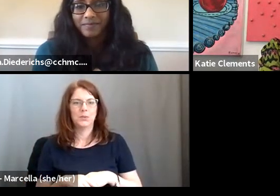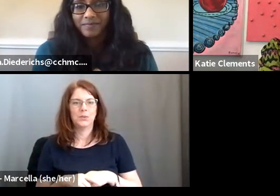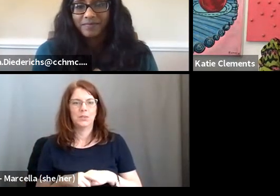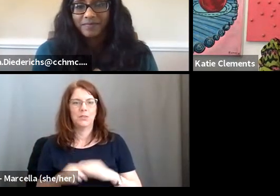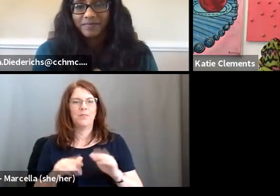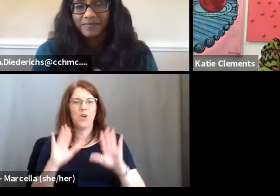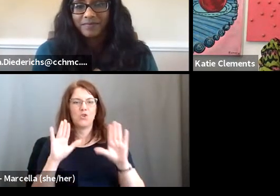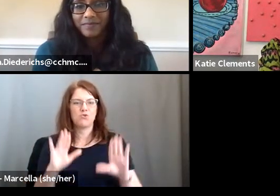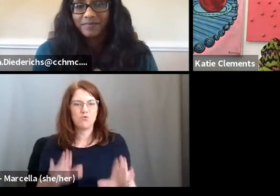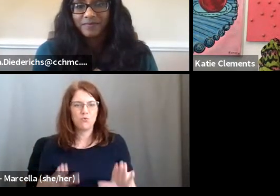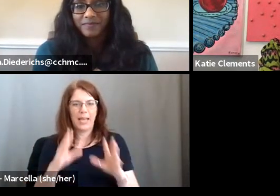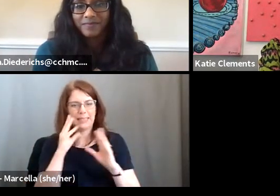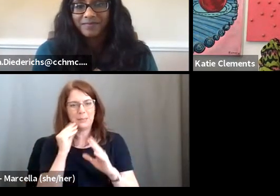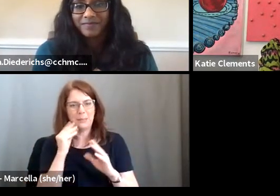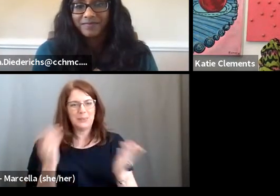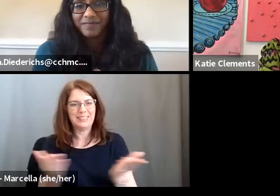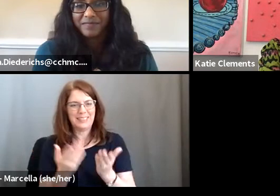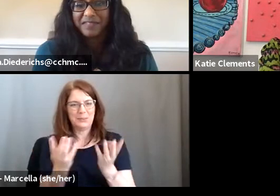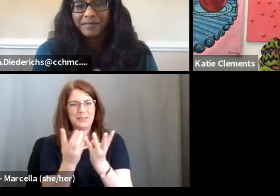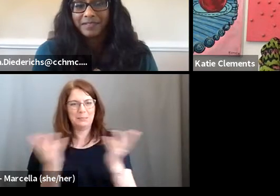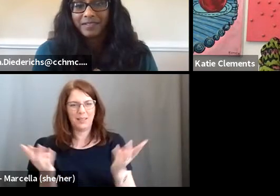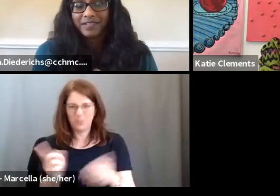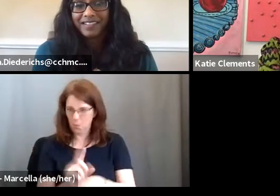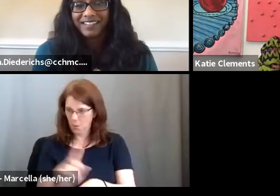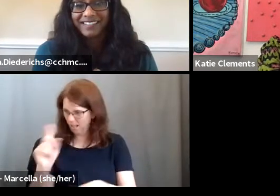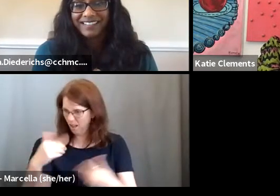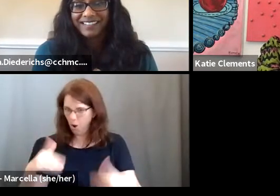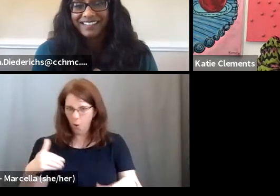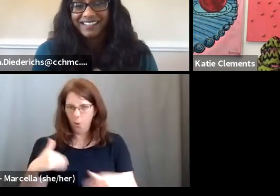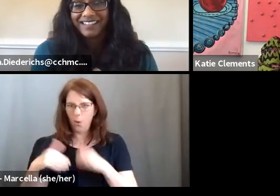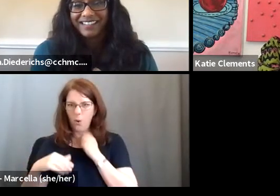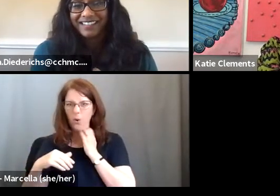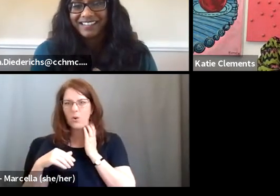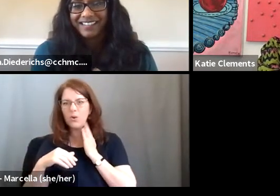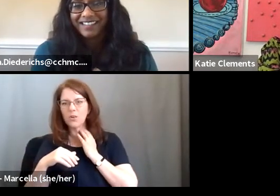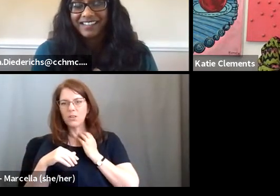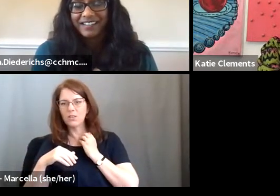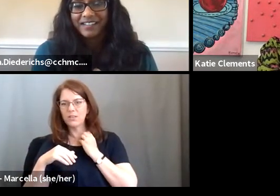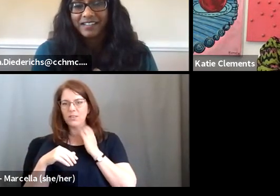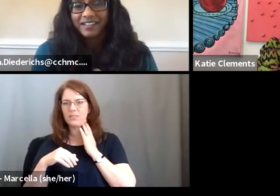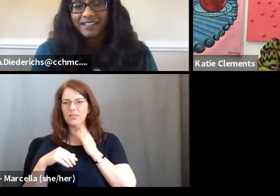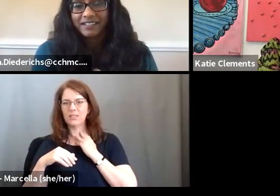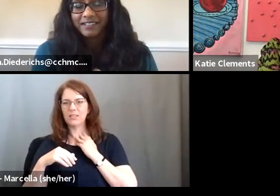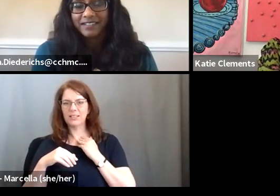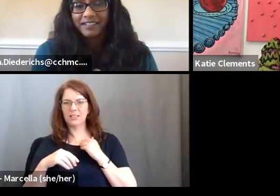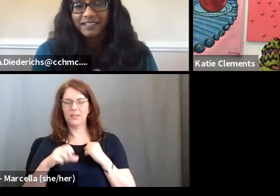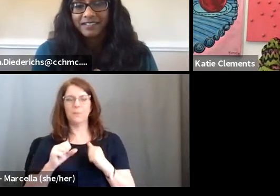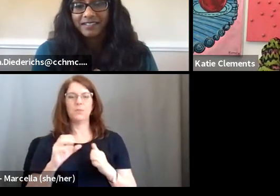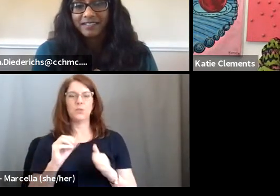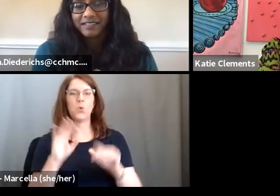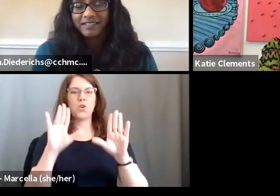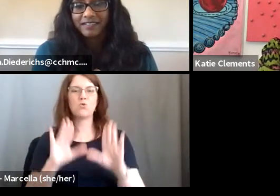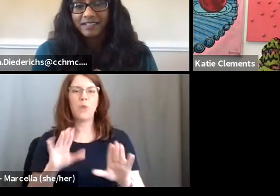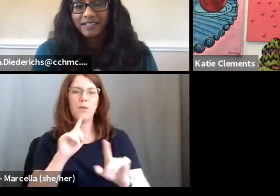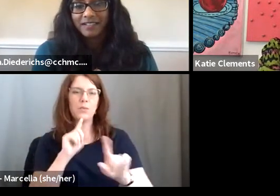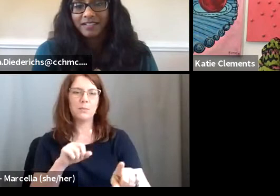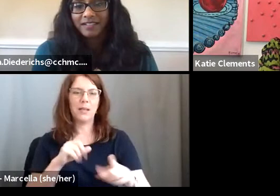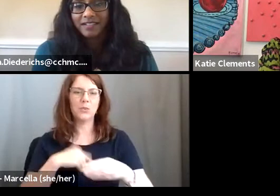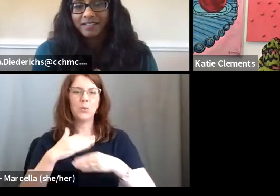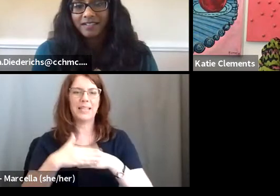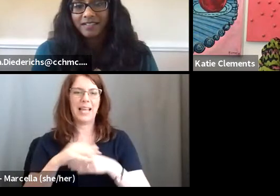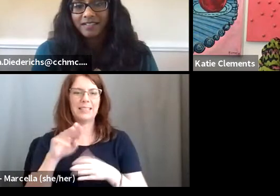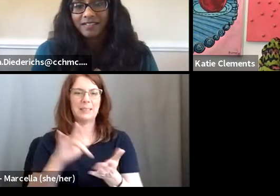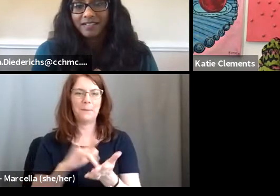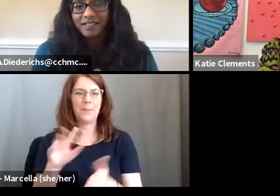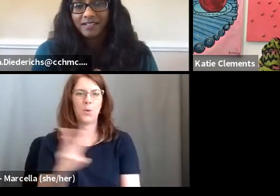experience and responses here. I know it's like, it's one o'clock. Um, but so many great responses here. I think for the next Midwest